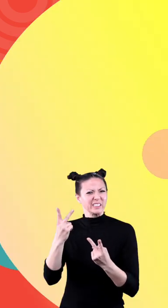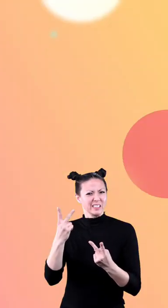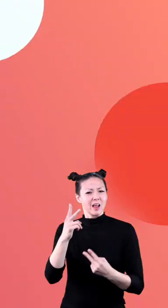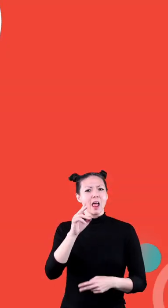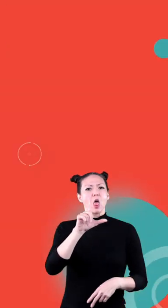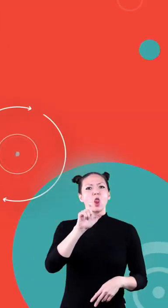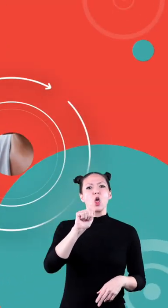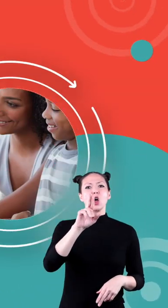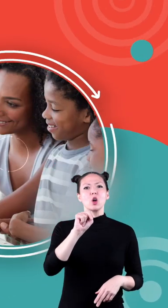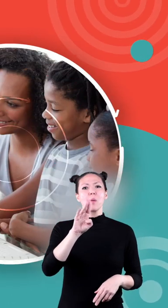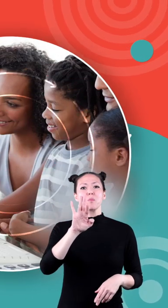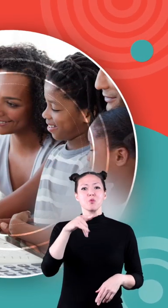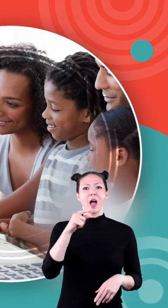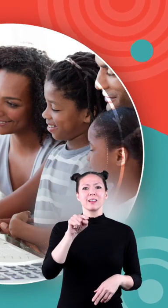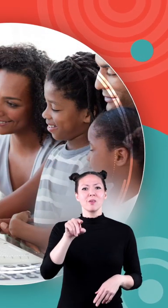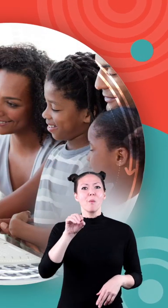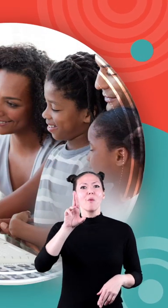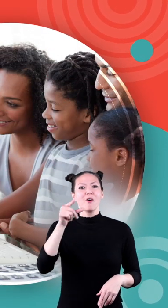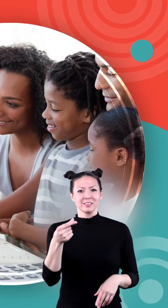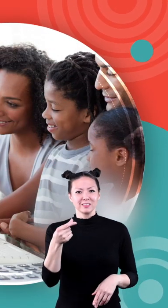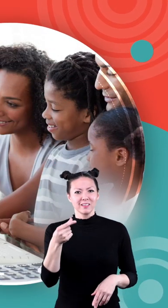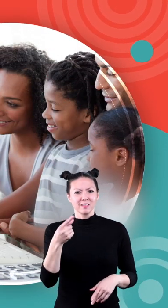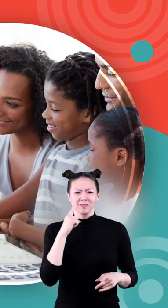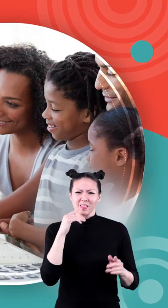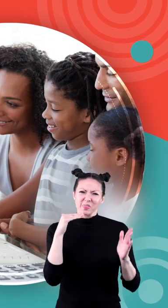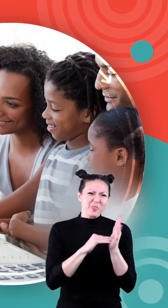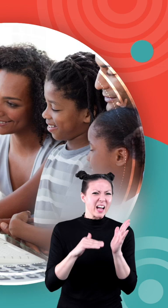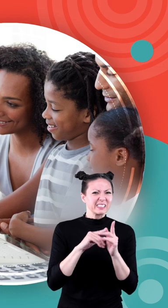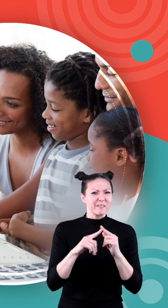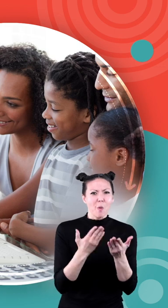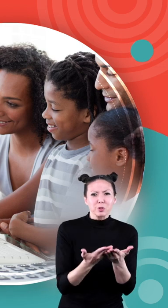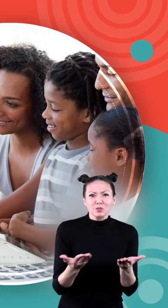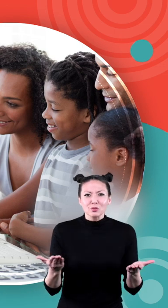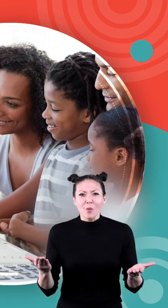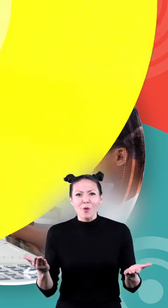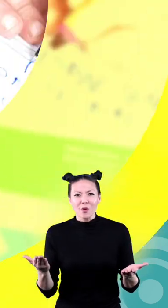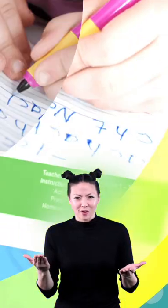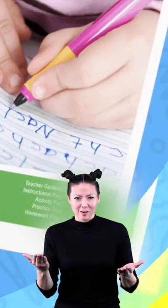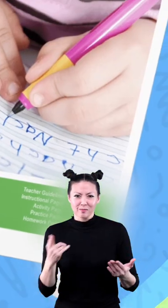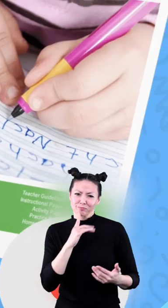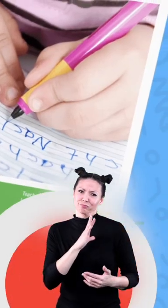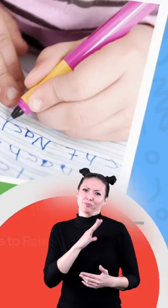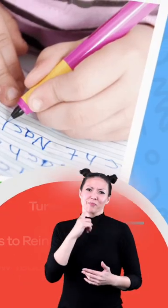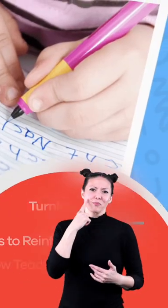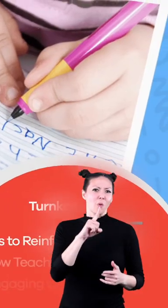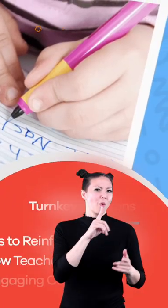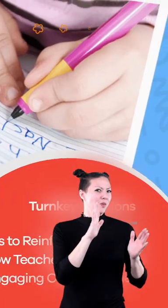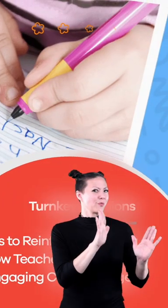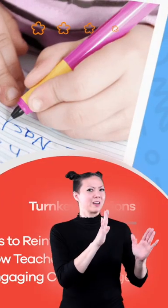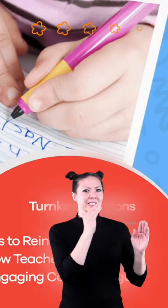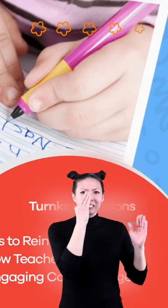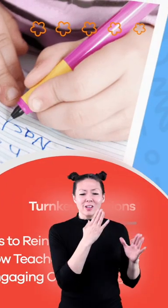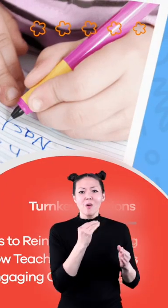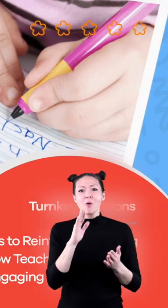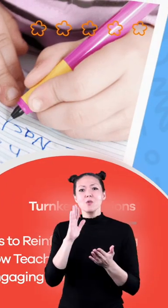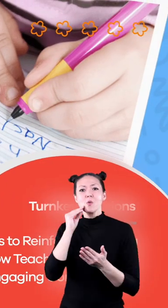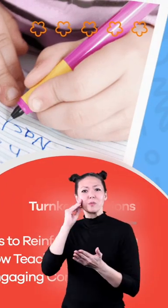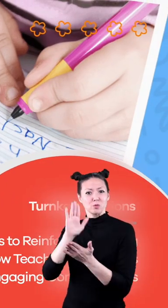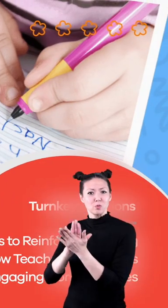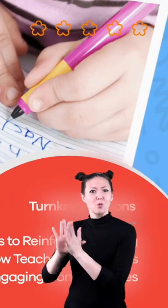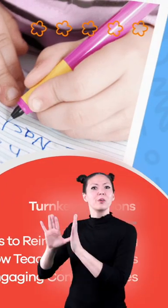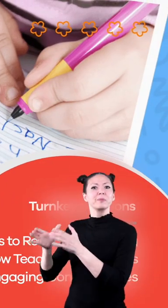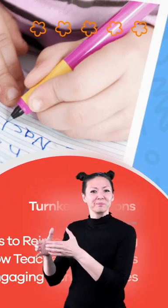visit us at learnbright.org for thousands of free resources and turnkey solutions for teachers